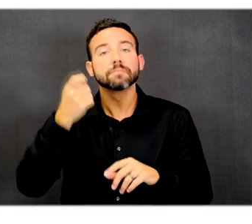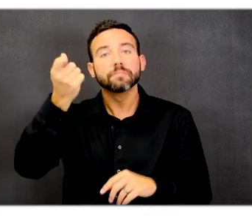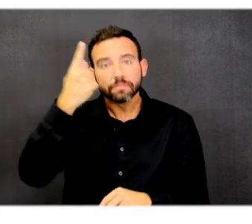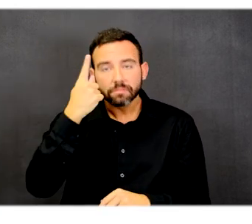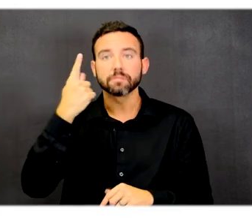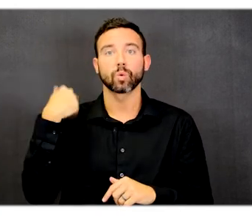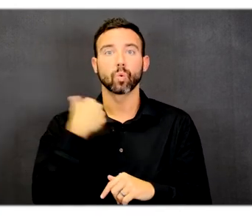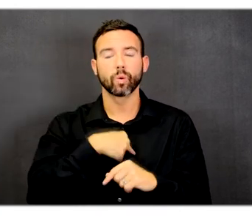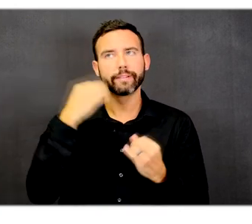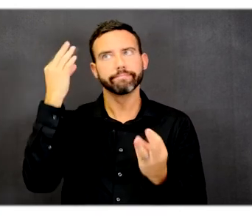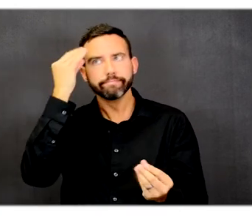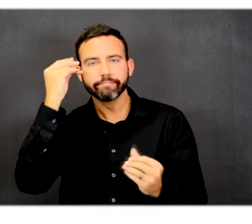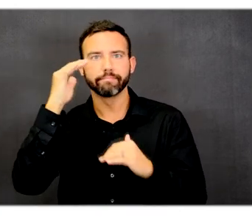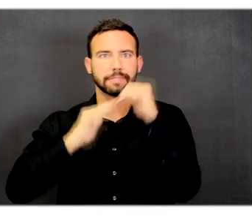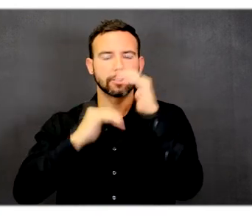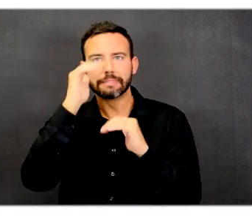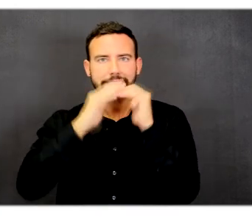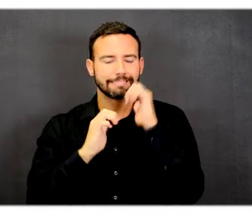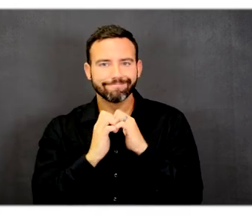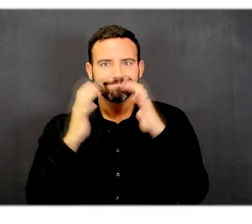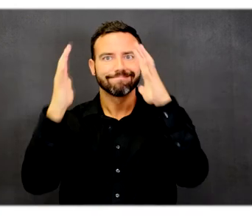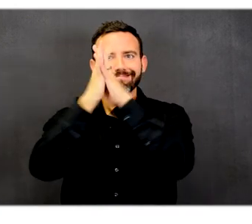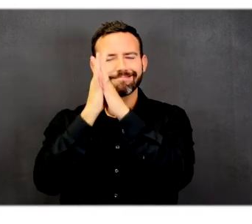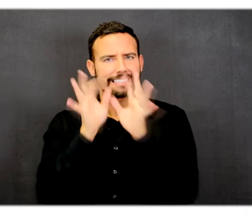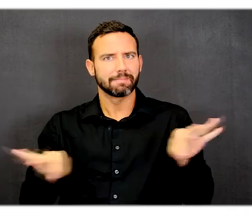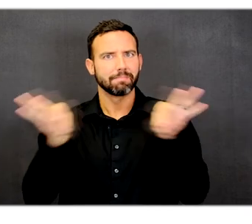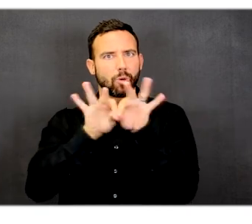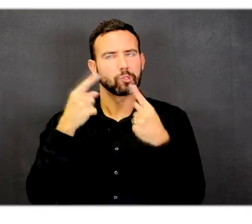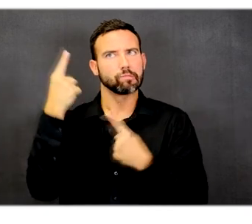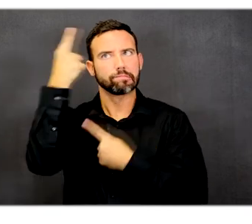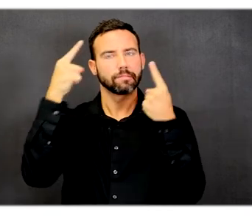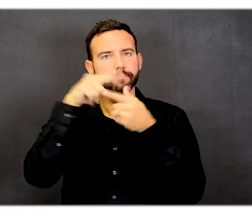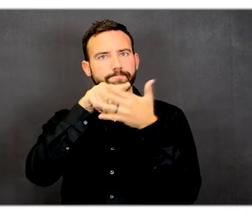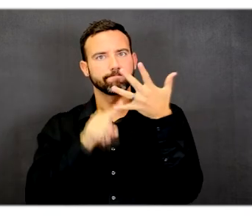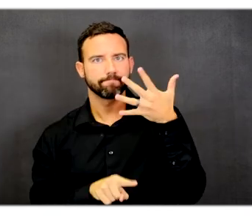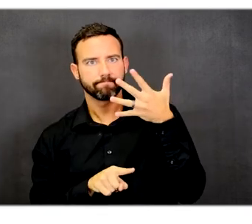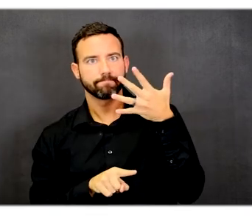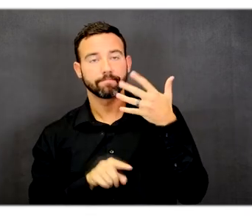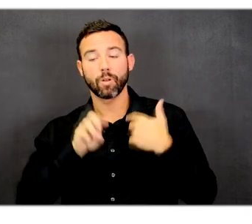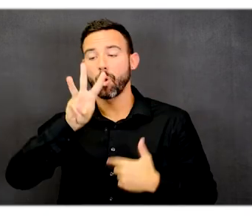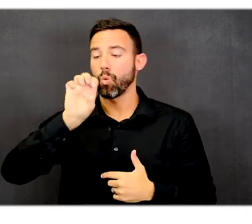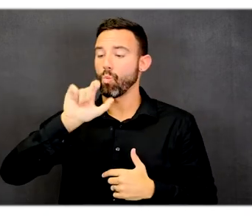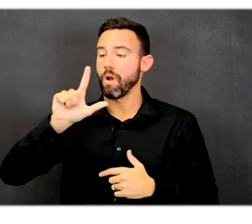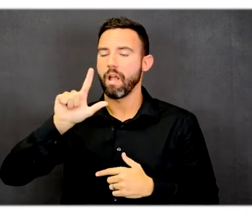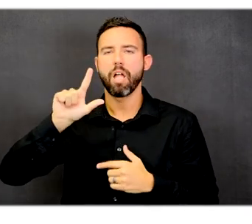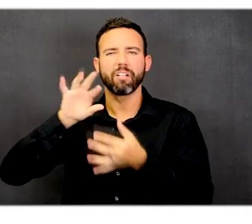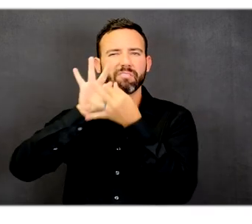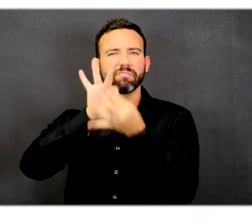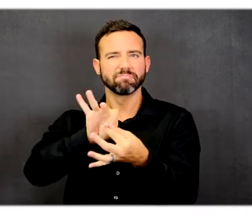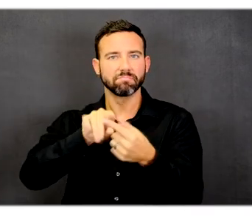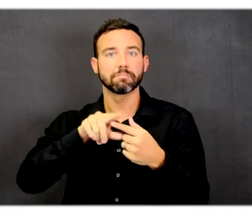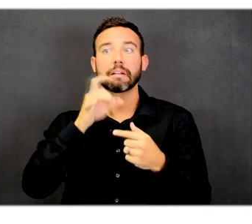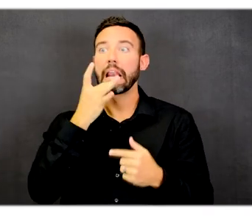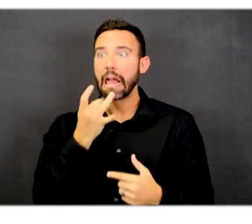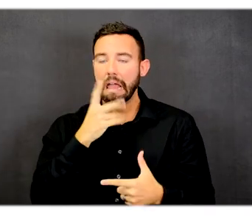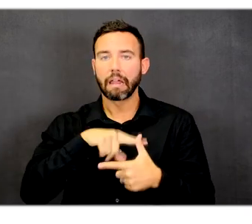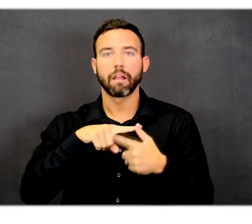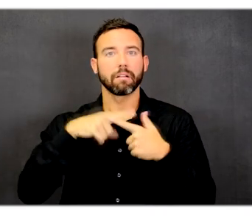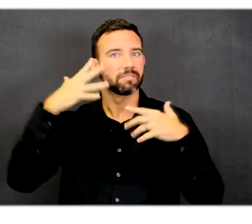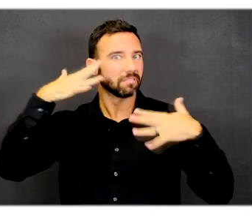features to put this building together. Well building pertains to lighting, acoustics, and air quality.